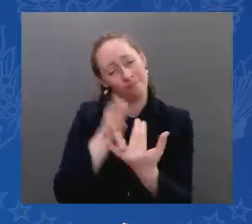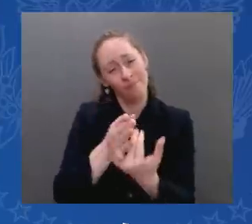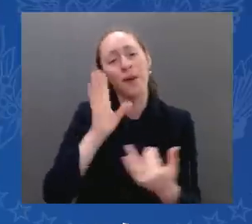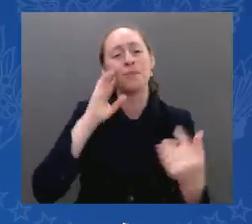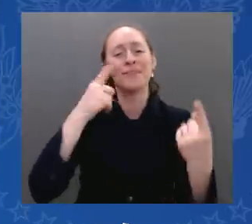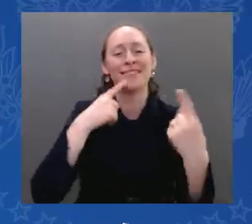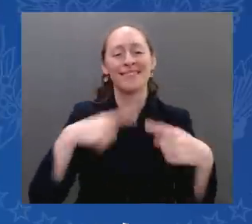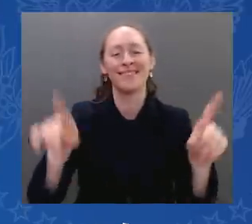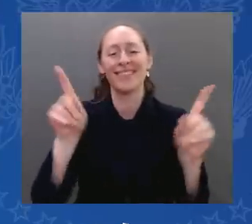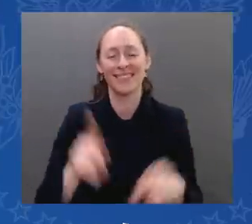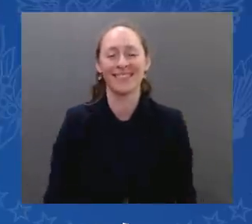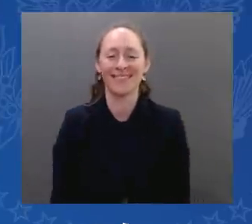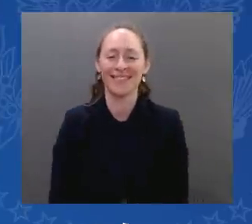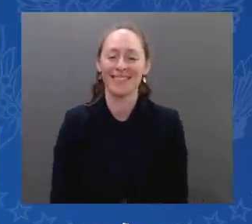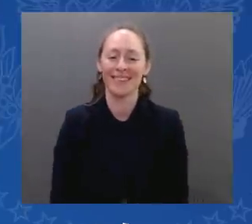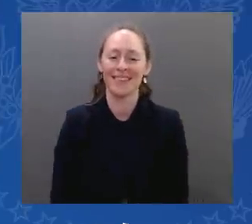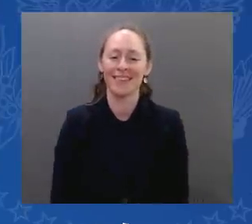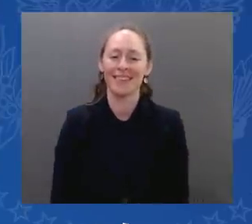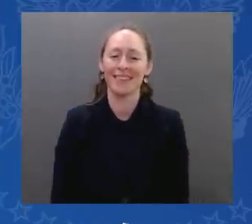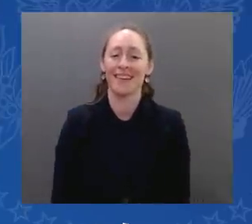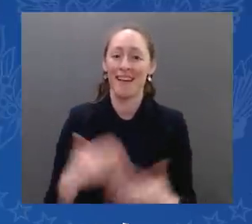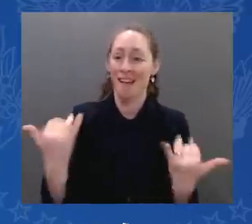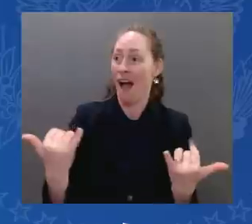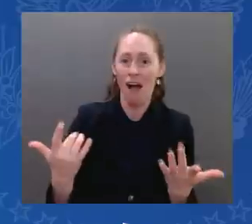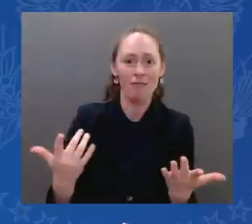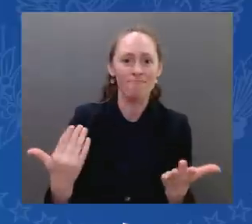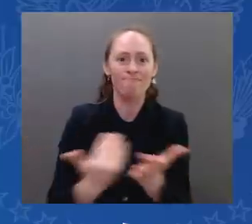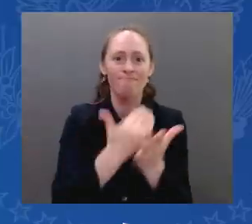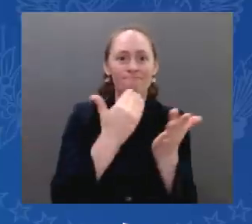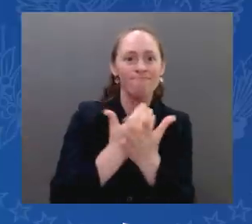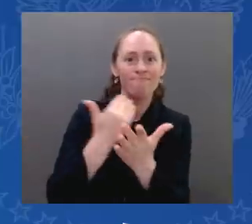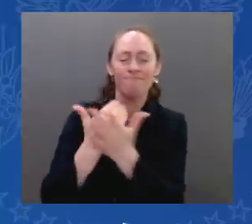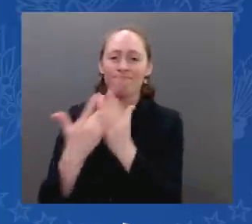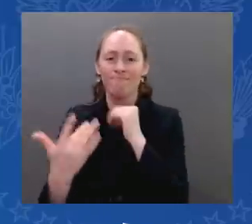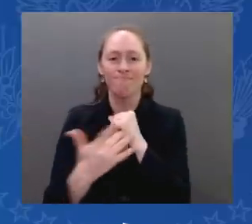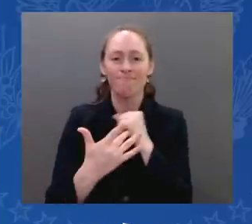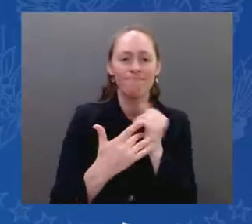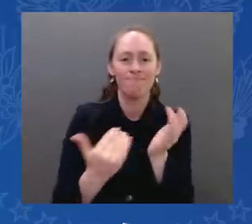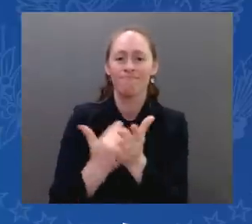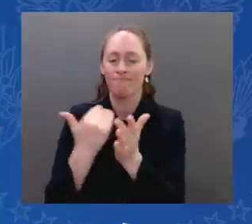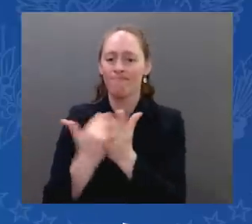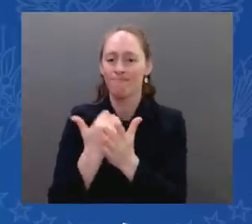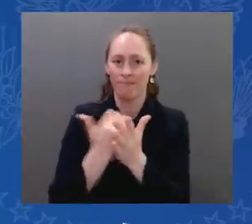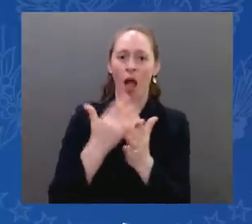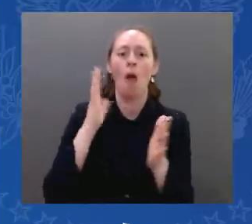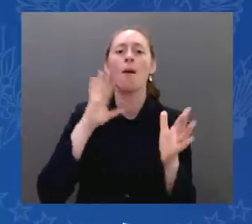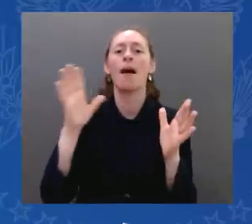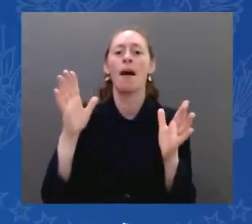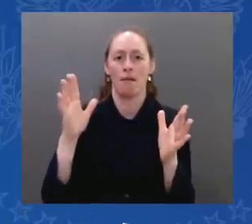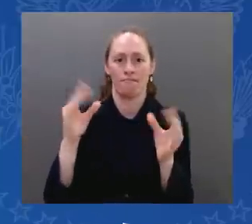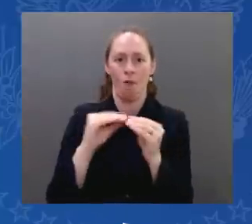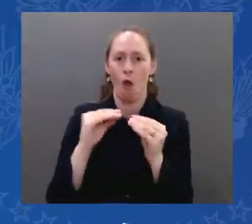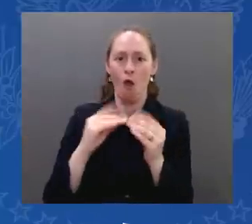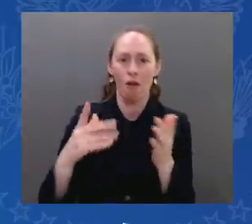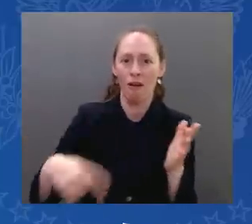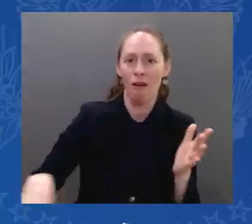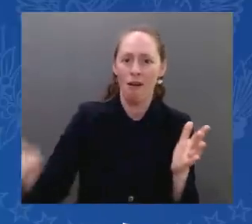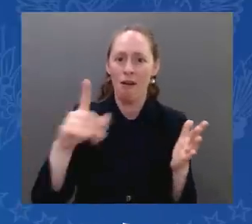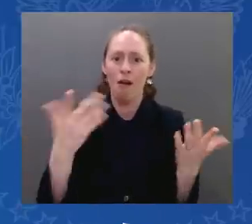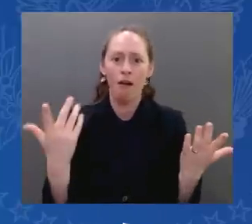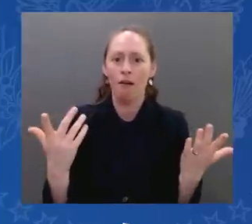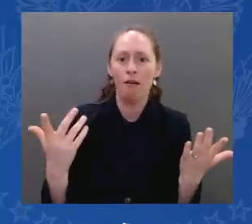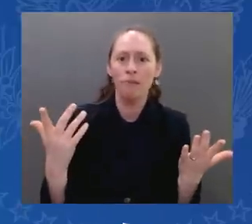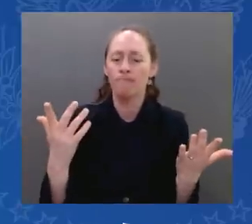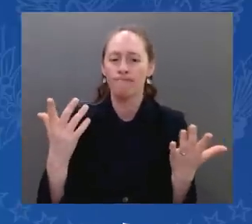and the United States harness critical and emerging technologies and apply them to issues that matter most to our mutual